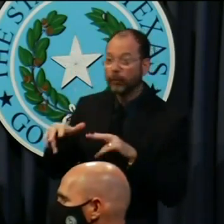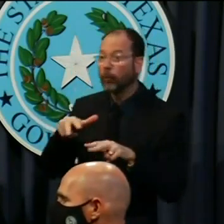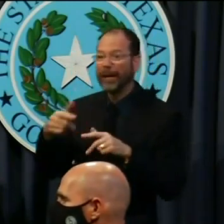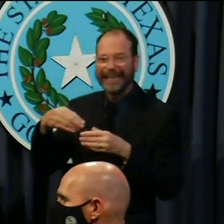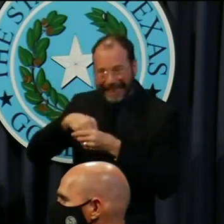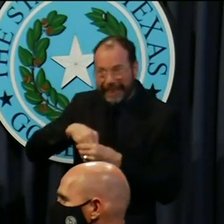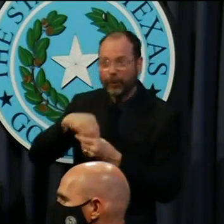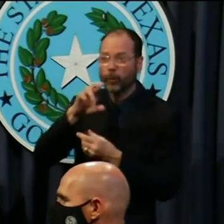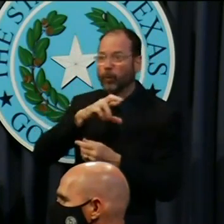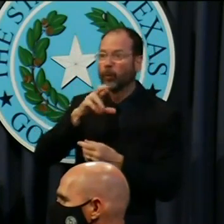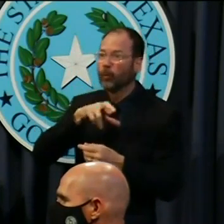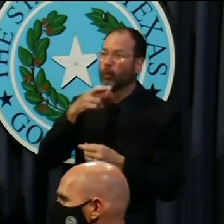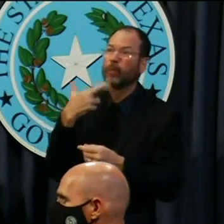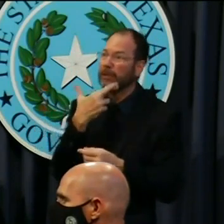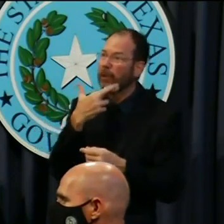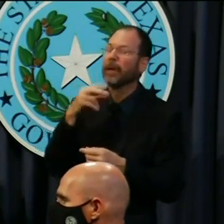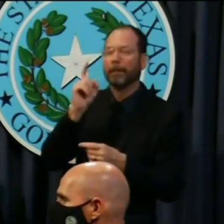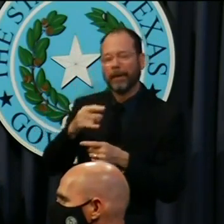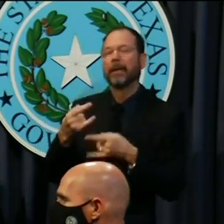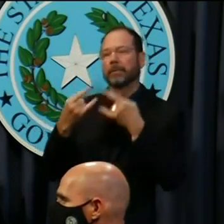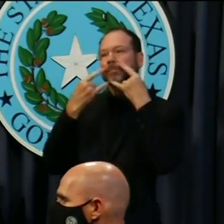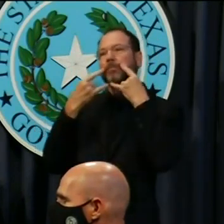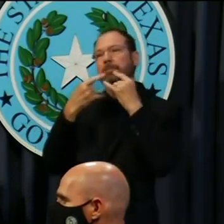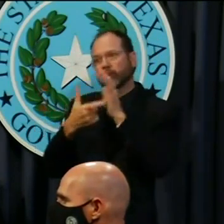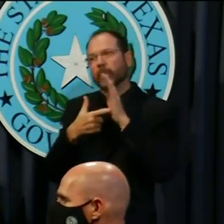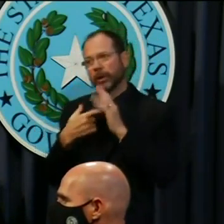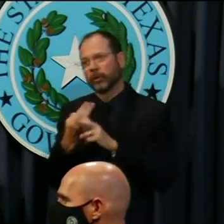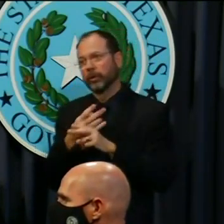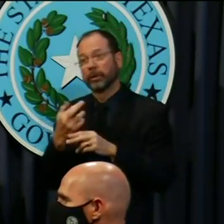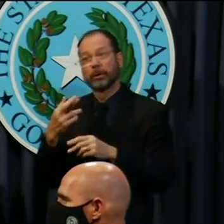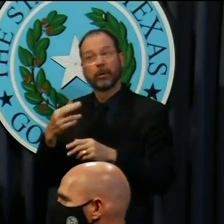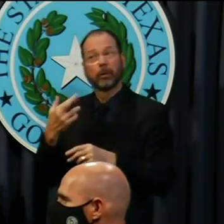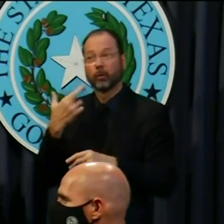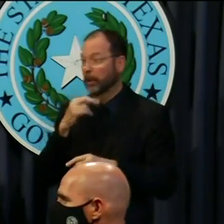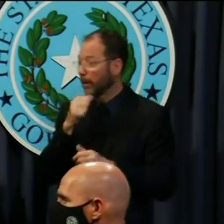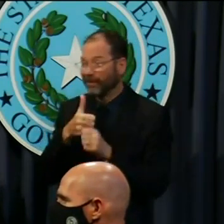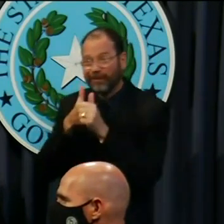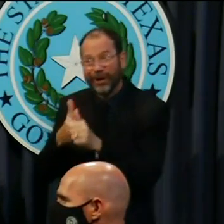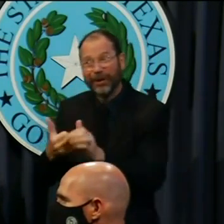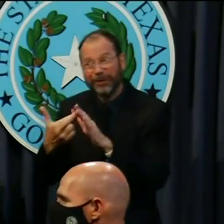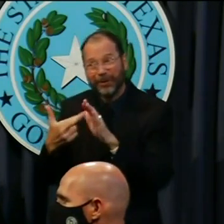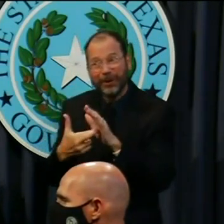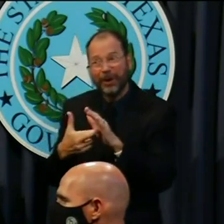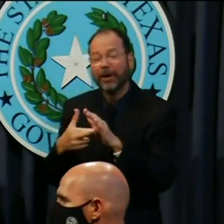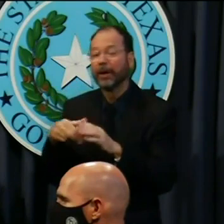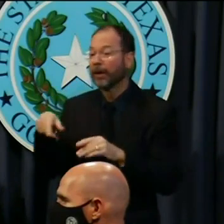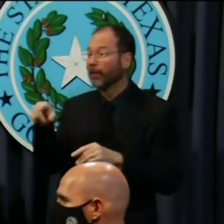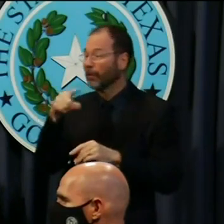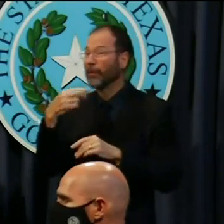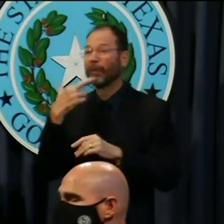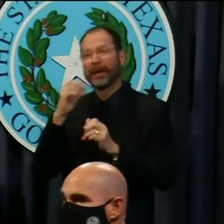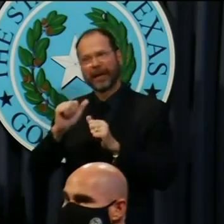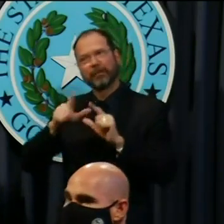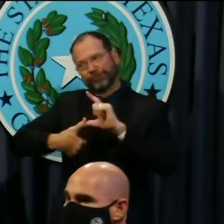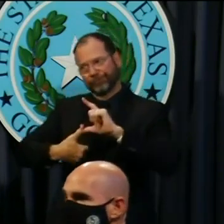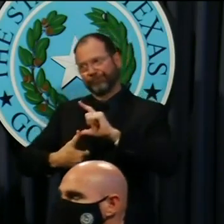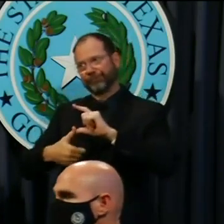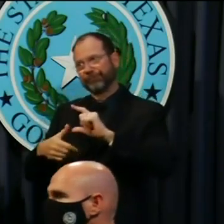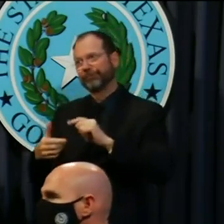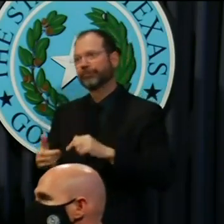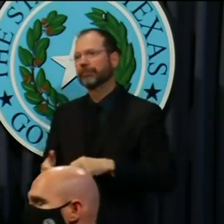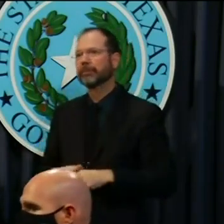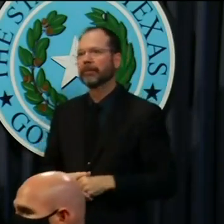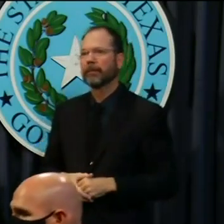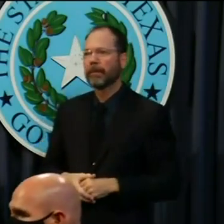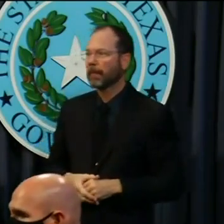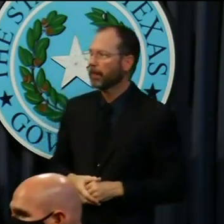anywhere in the restaurant, they're supposed to have a mask on. If restaurants are not following those standards, those restaurants stand to lose their license. Last question,